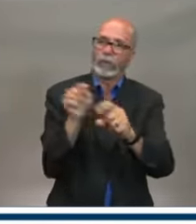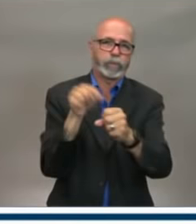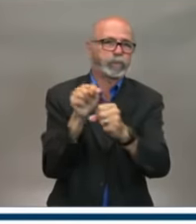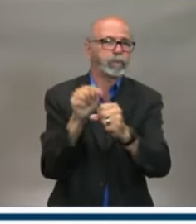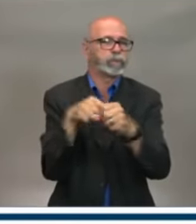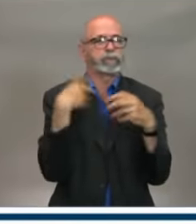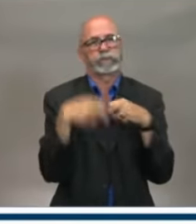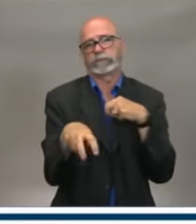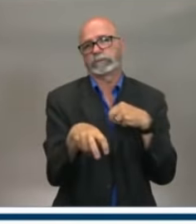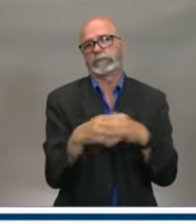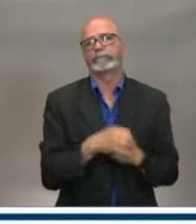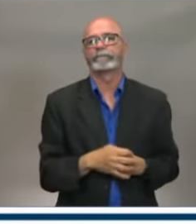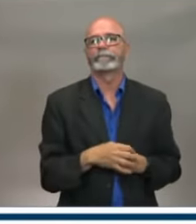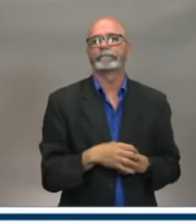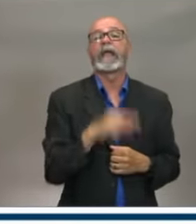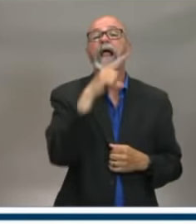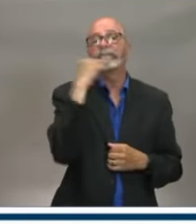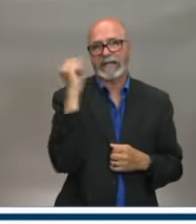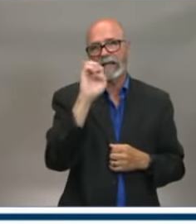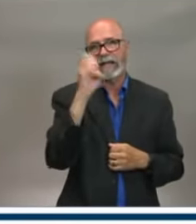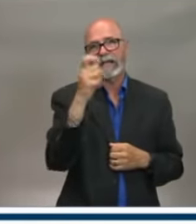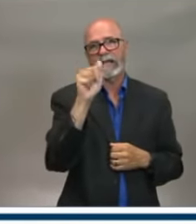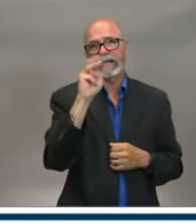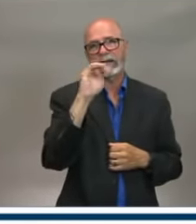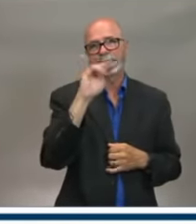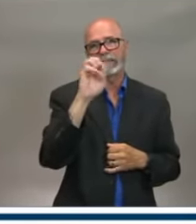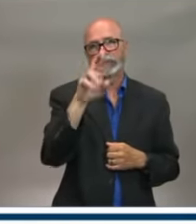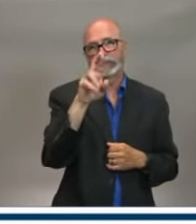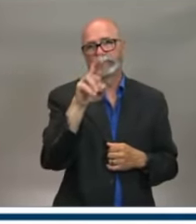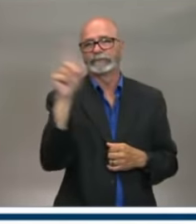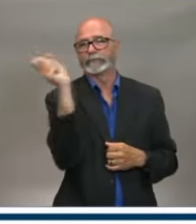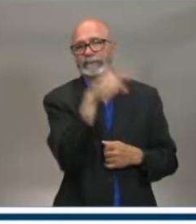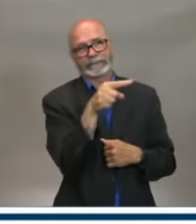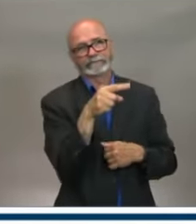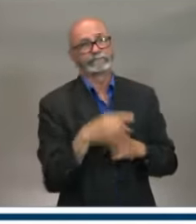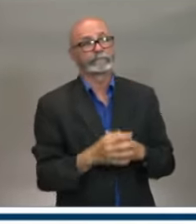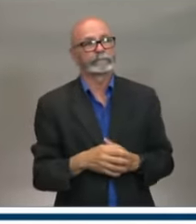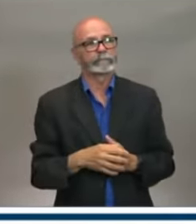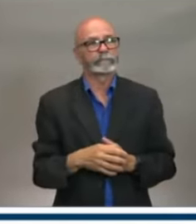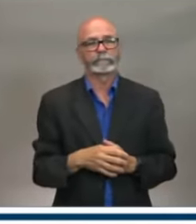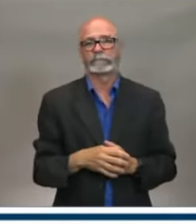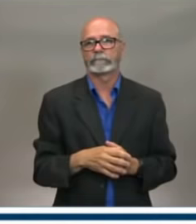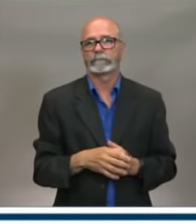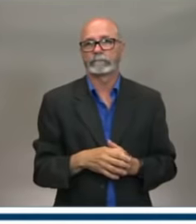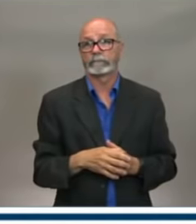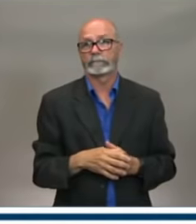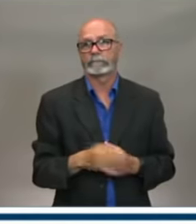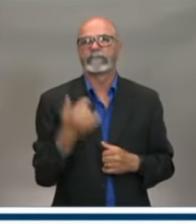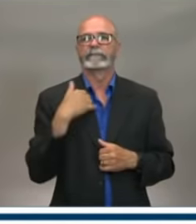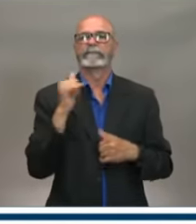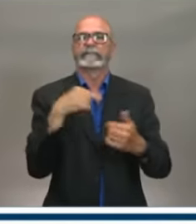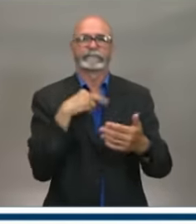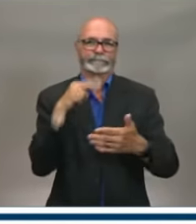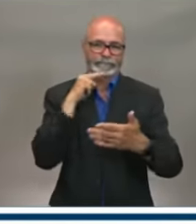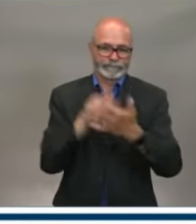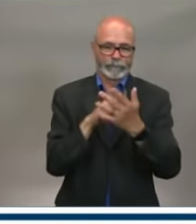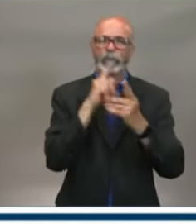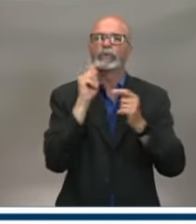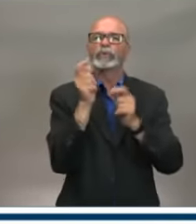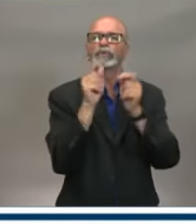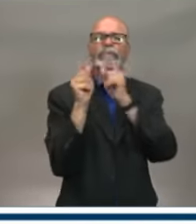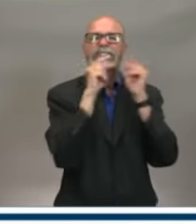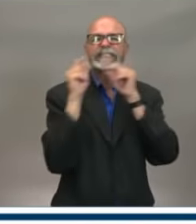the Halifax Examiner. Hi, thank you. Judging by my Twitter feed right now, there's an awful lot of